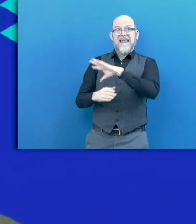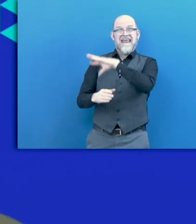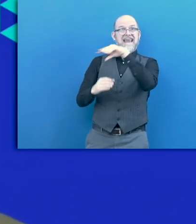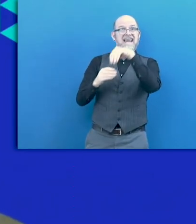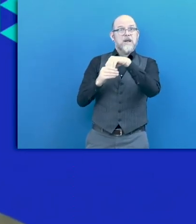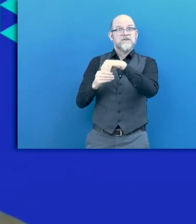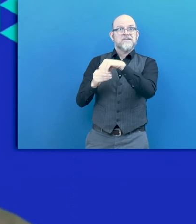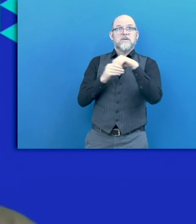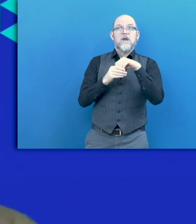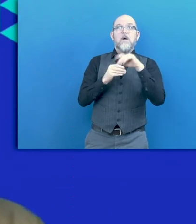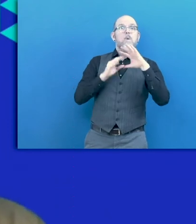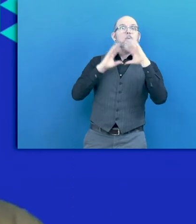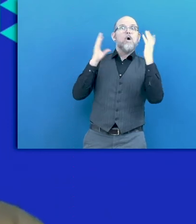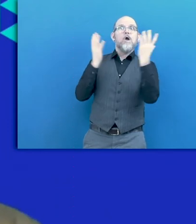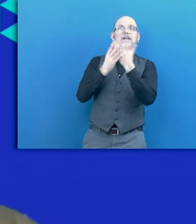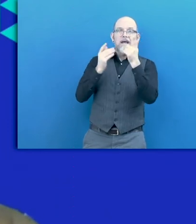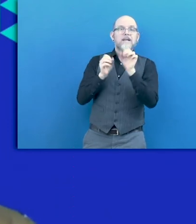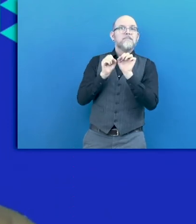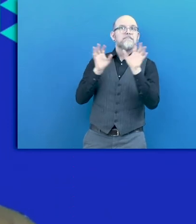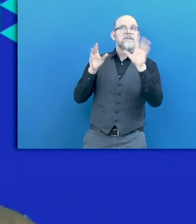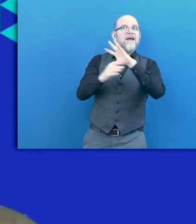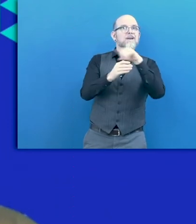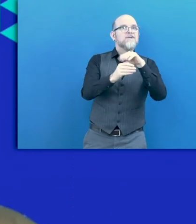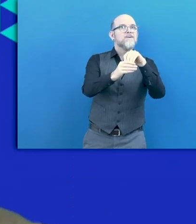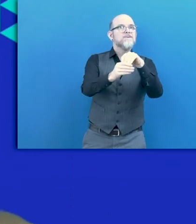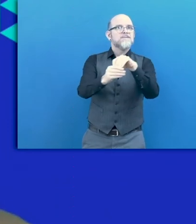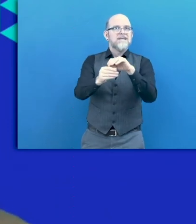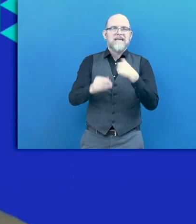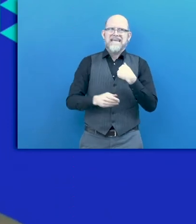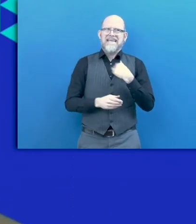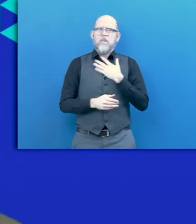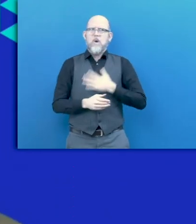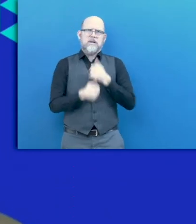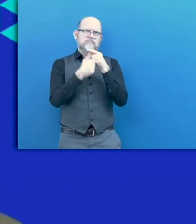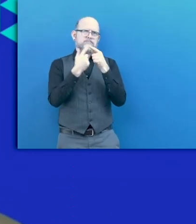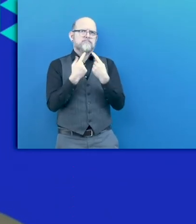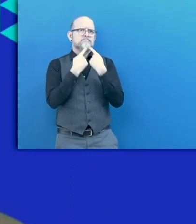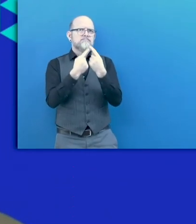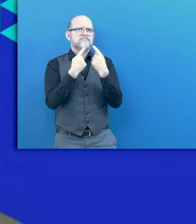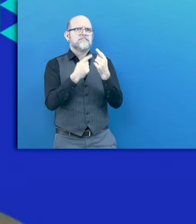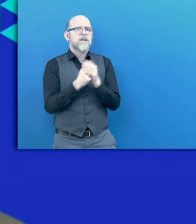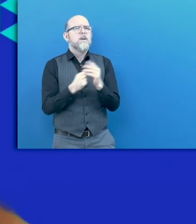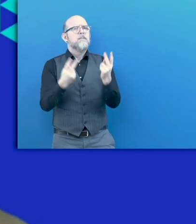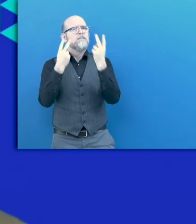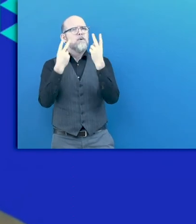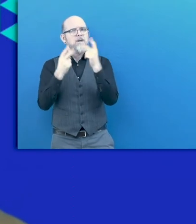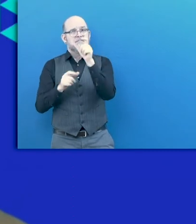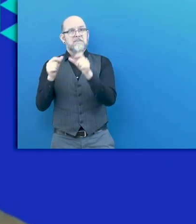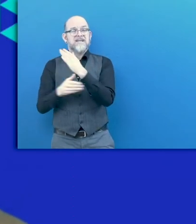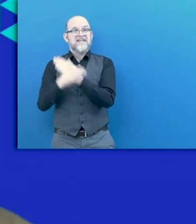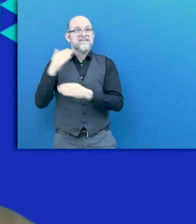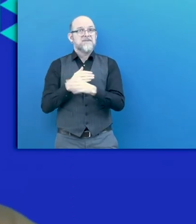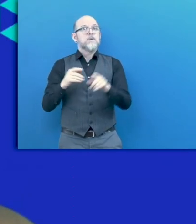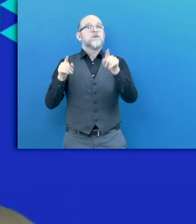speak with these global companies, one thing I often like to share with them is, while it's important that they employ persons with disabilities, of course, also in developed